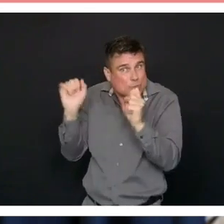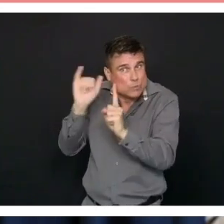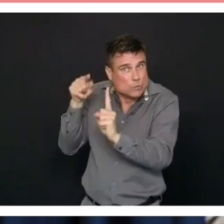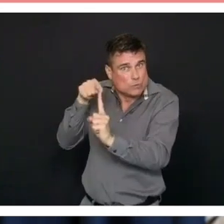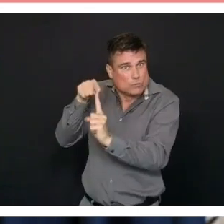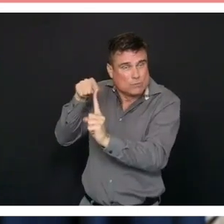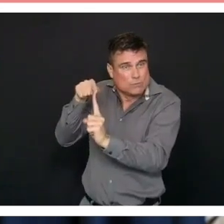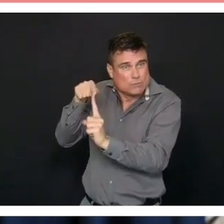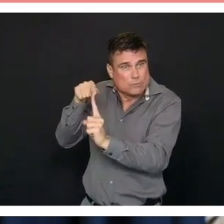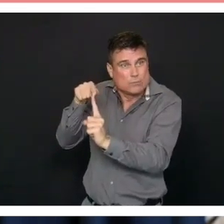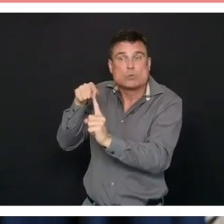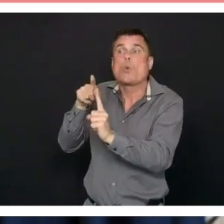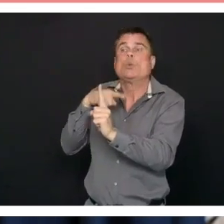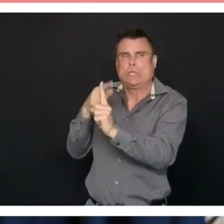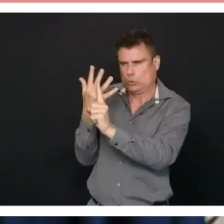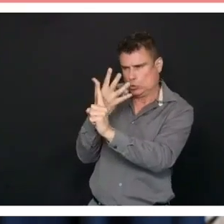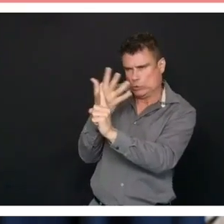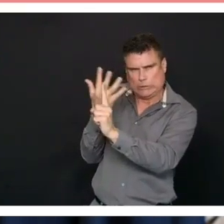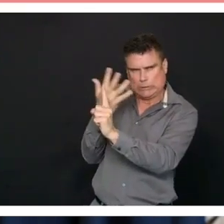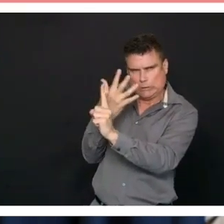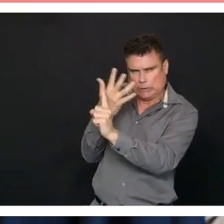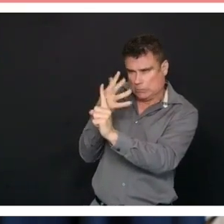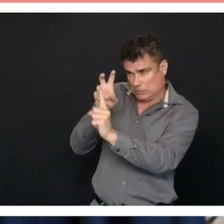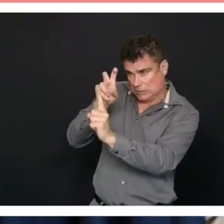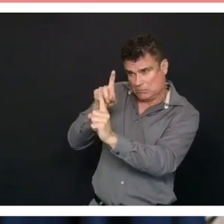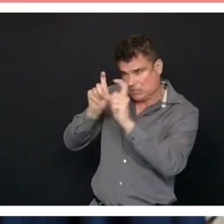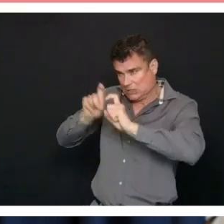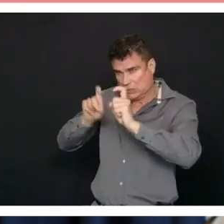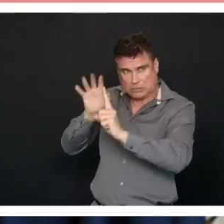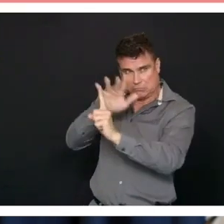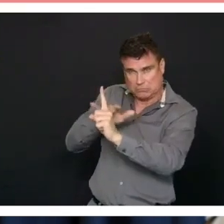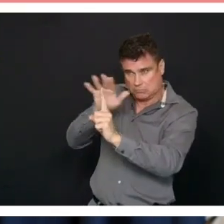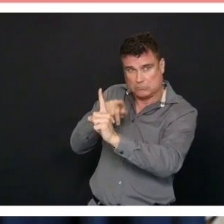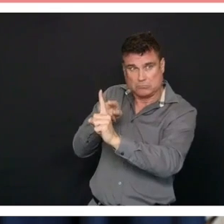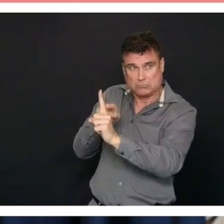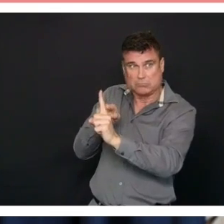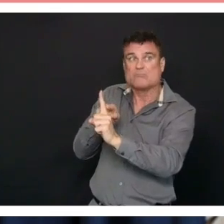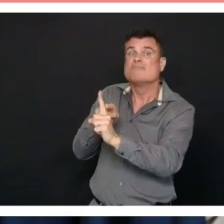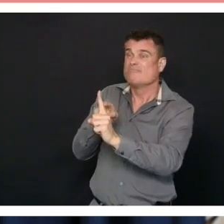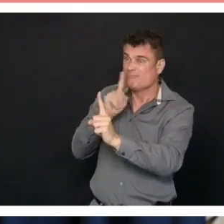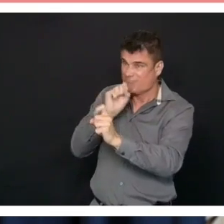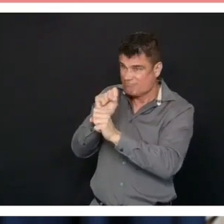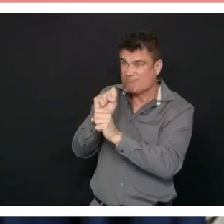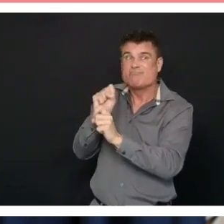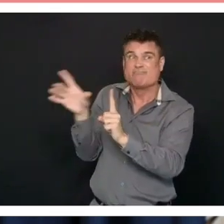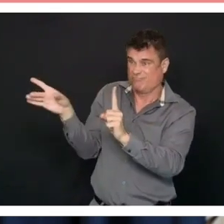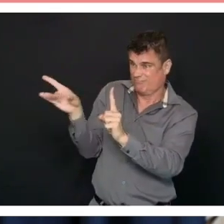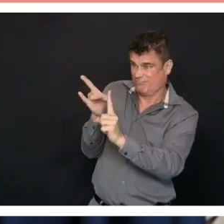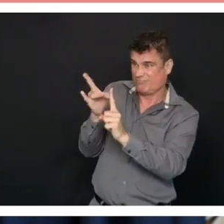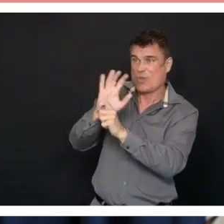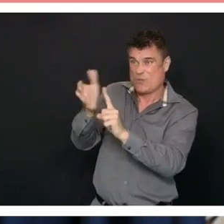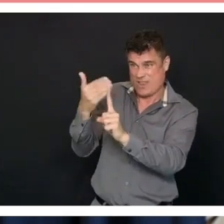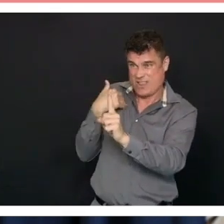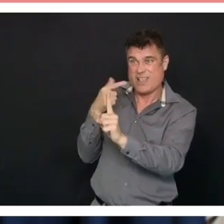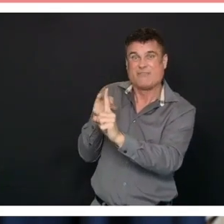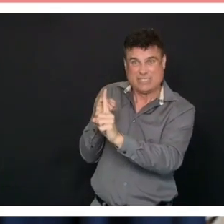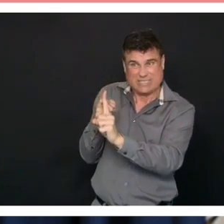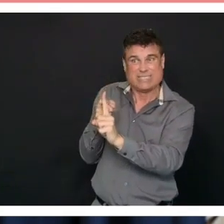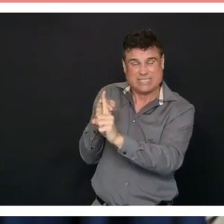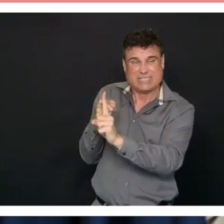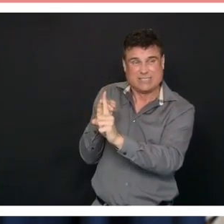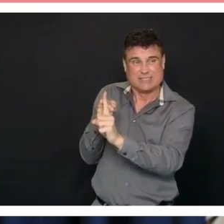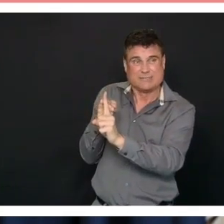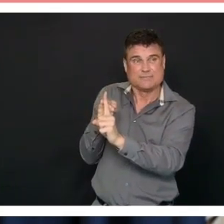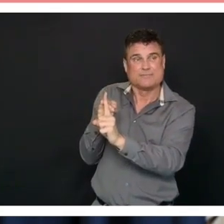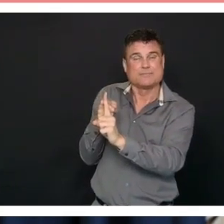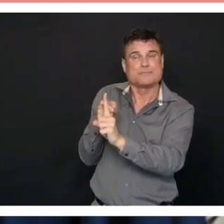be fed back into the queue according to their need and people will be rescheduled so it won't be you'll be back